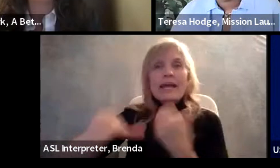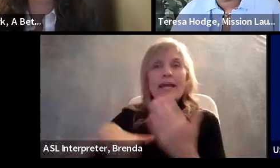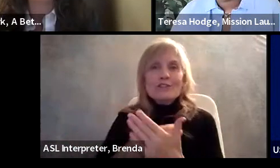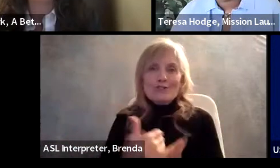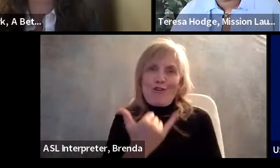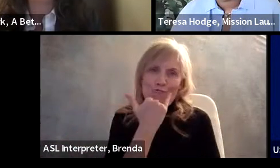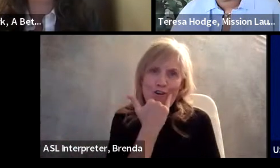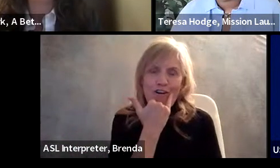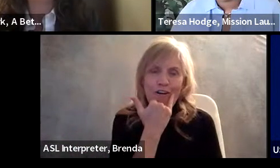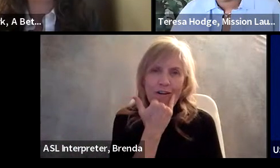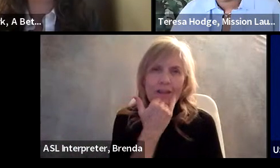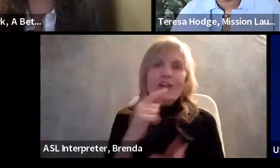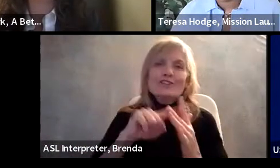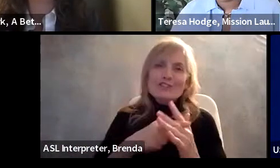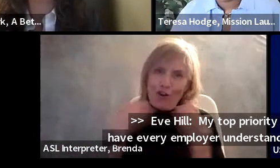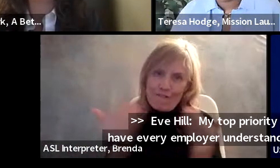afresh.